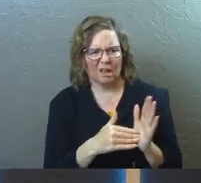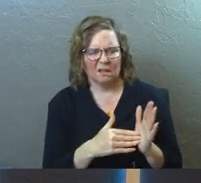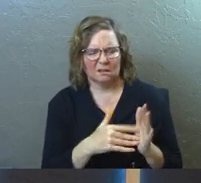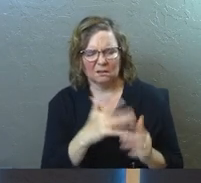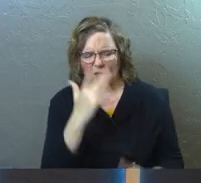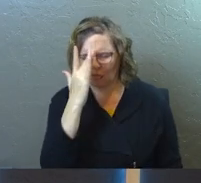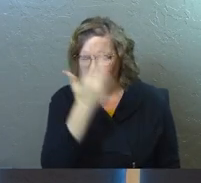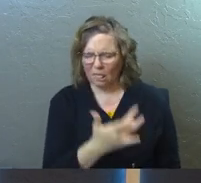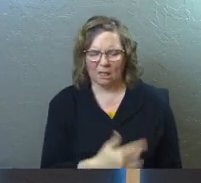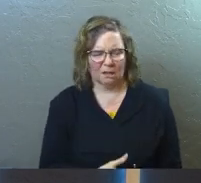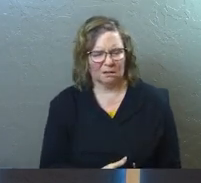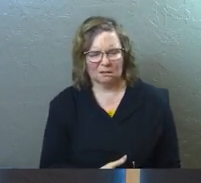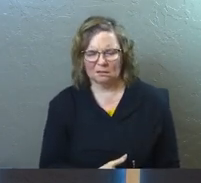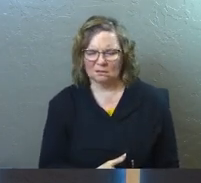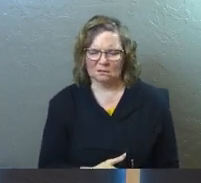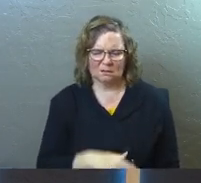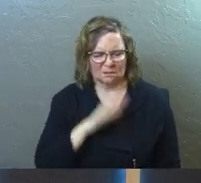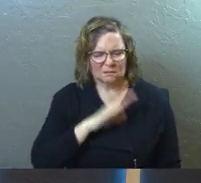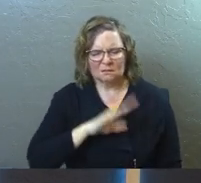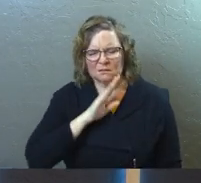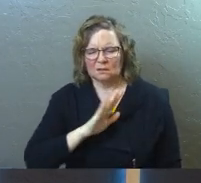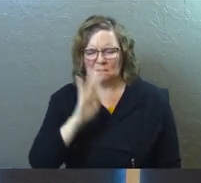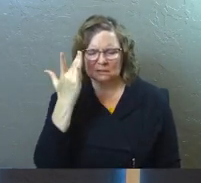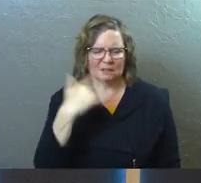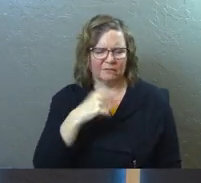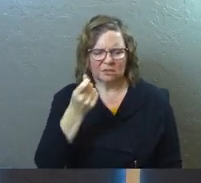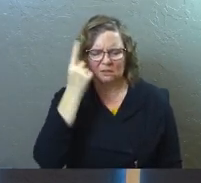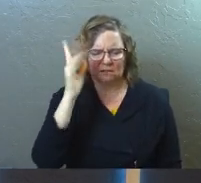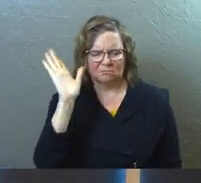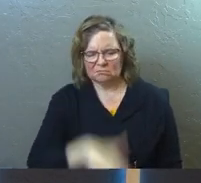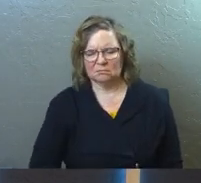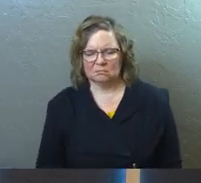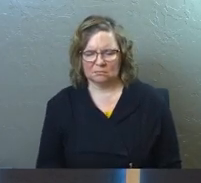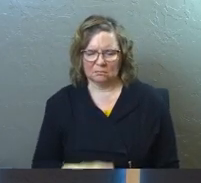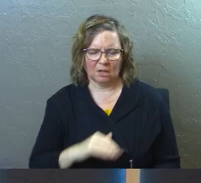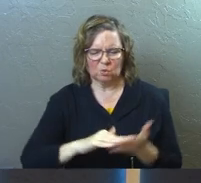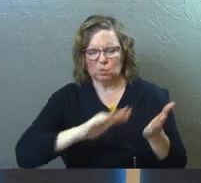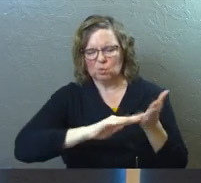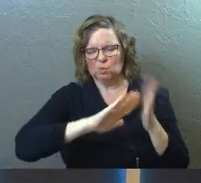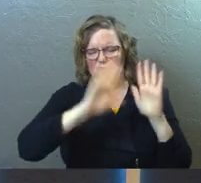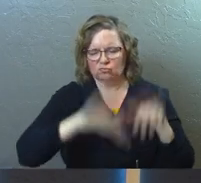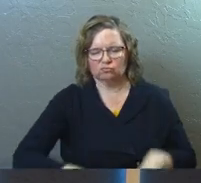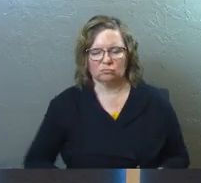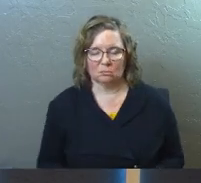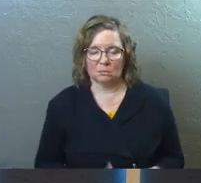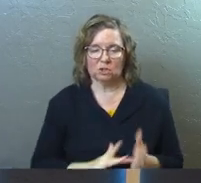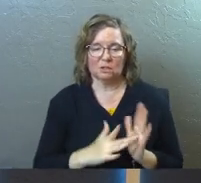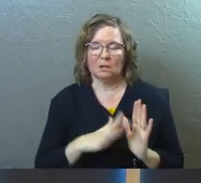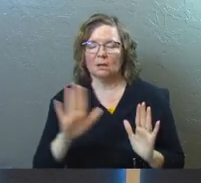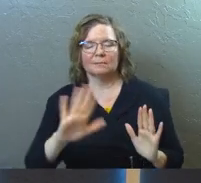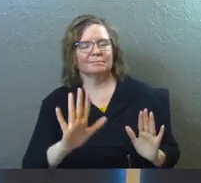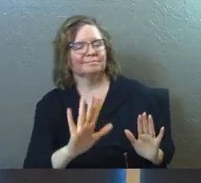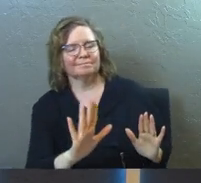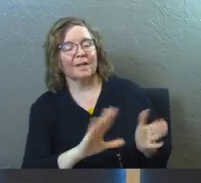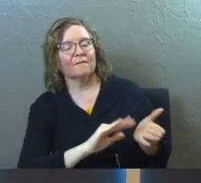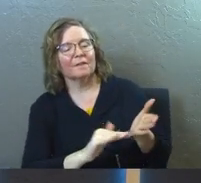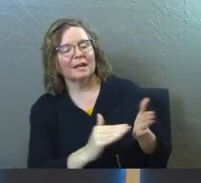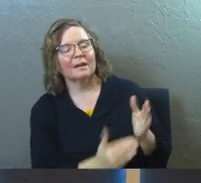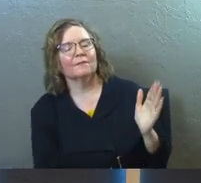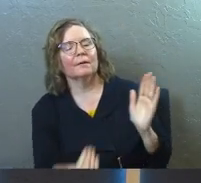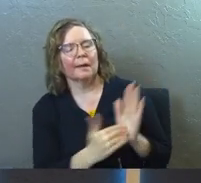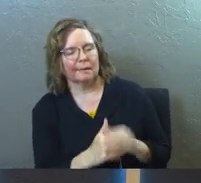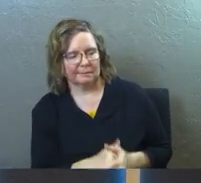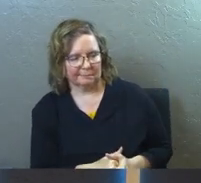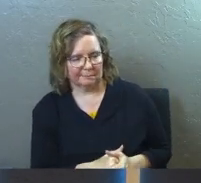I'm sick of forgiving her. And I'm sick of understanding. And I'm sick of making excuses. And Jesus says, how about you forgive 70